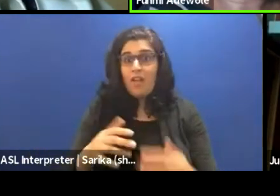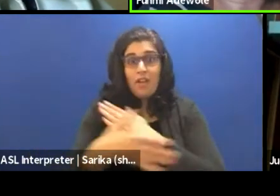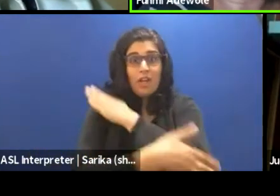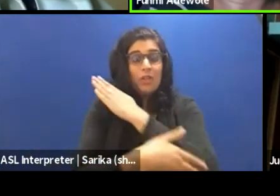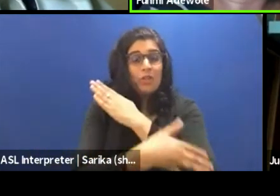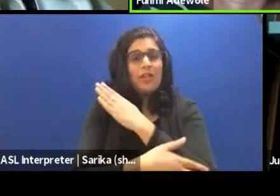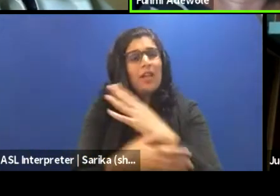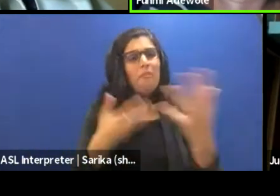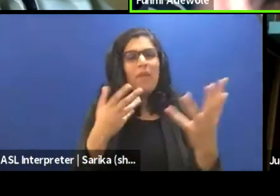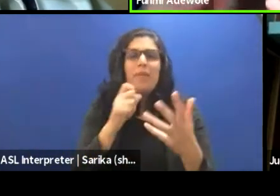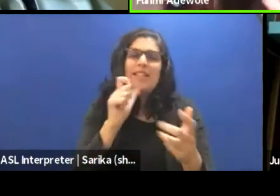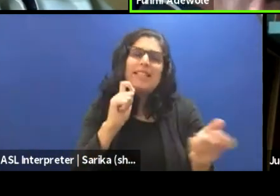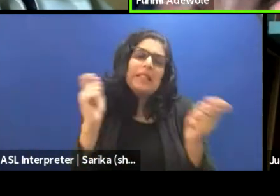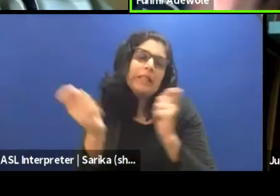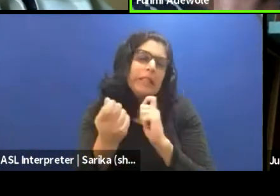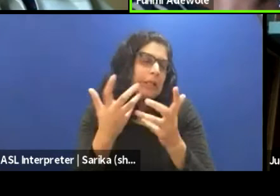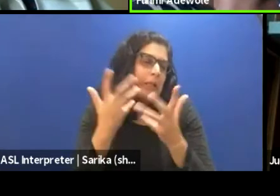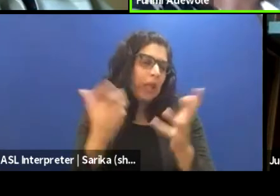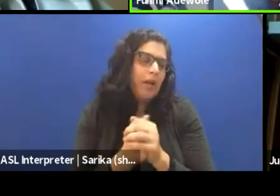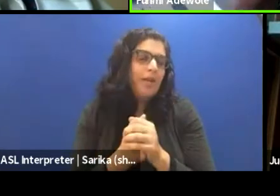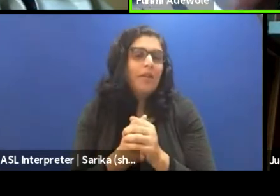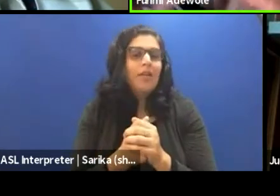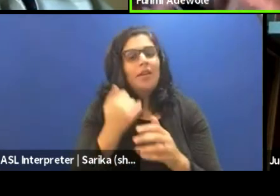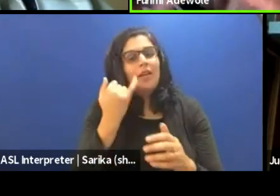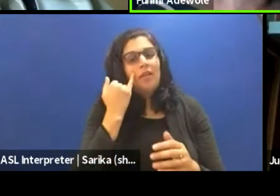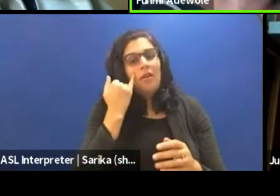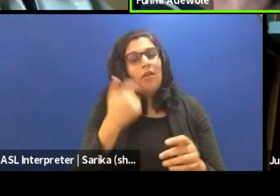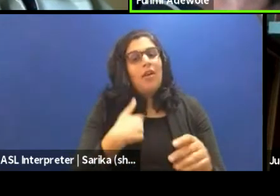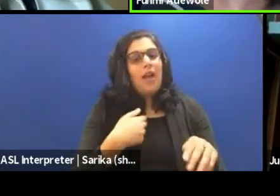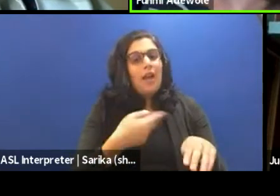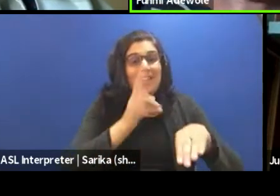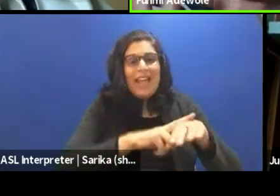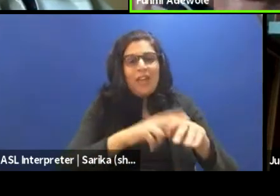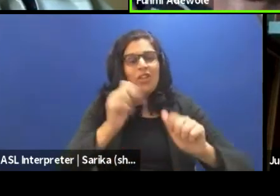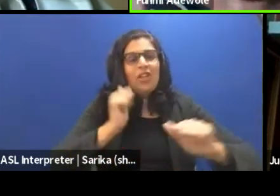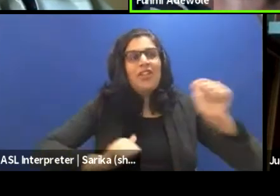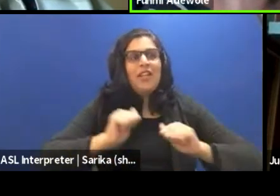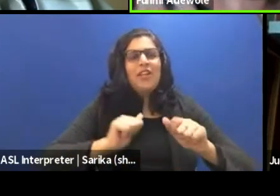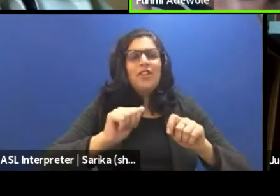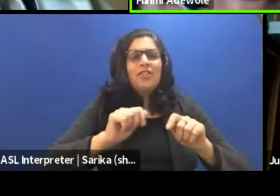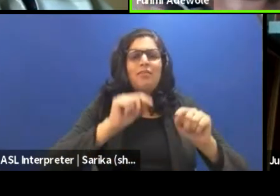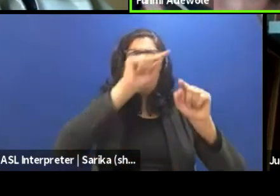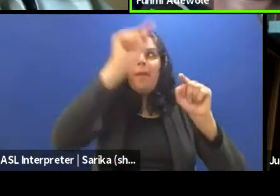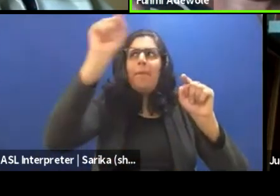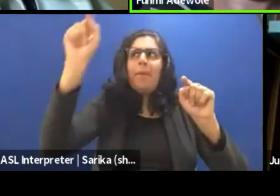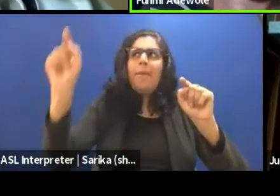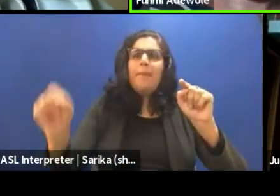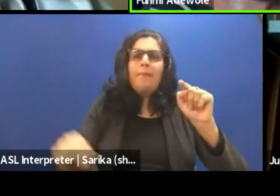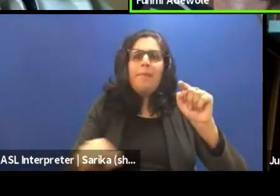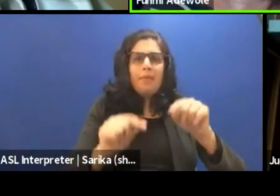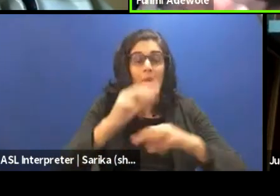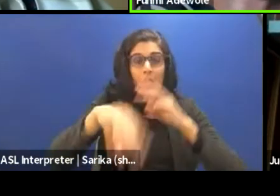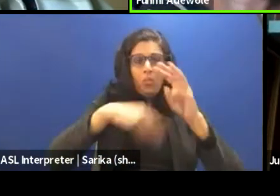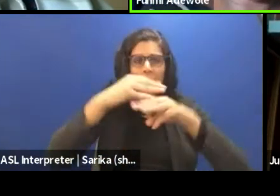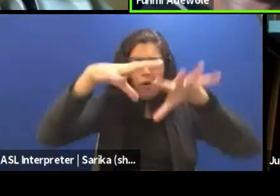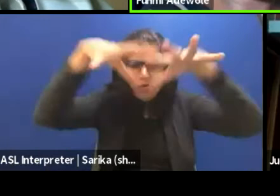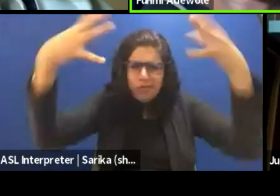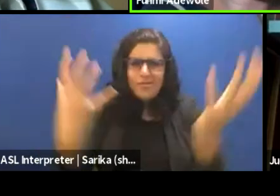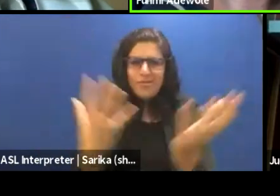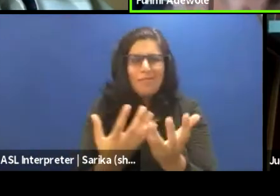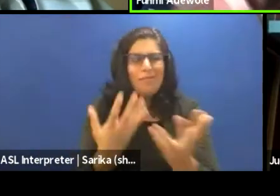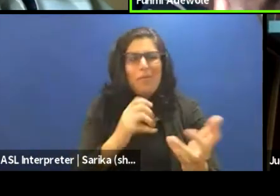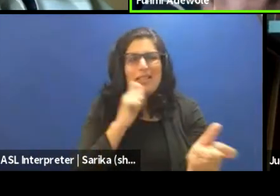I'm going to national theatres in different places of the world, then, you know, it might not be much